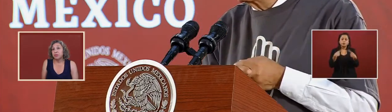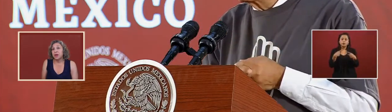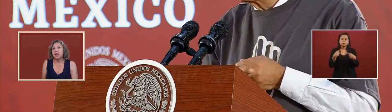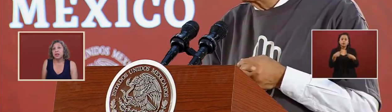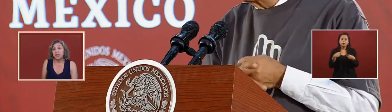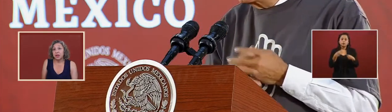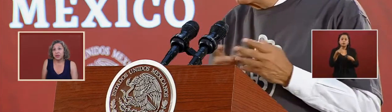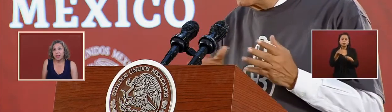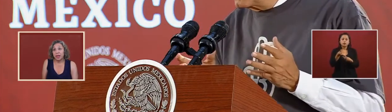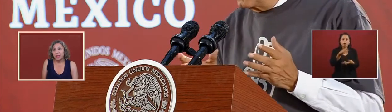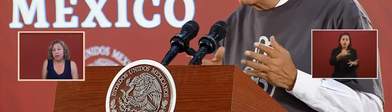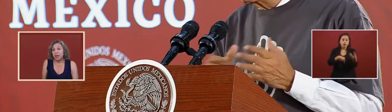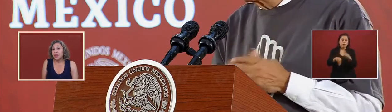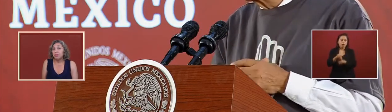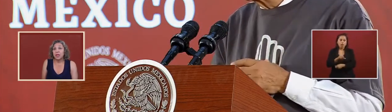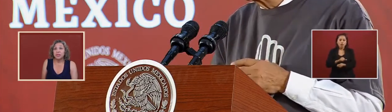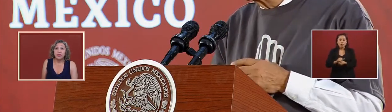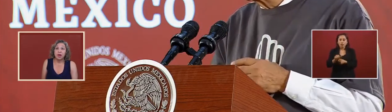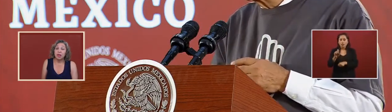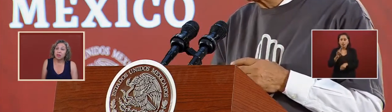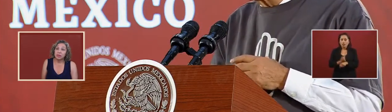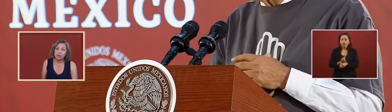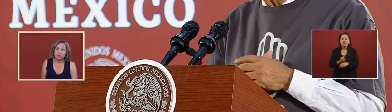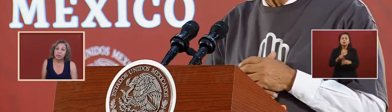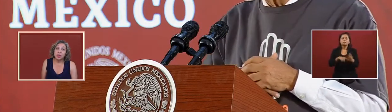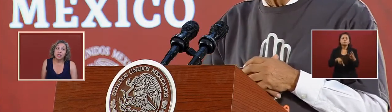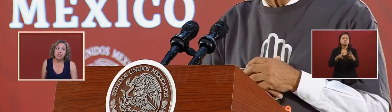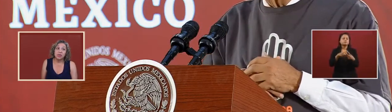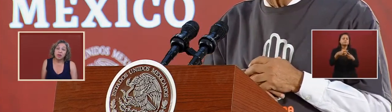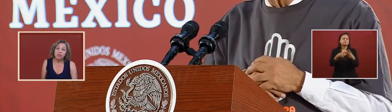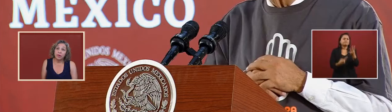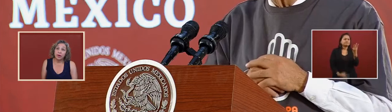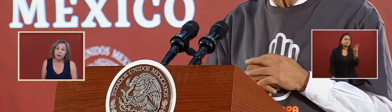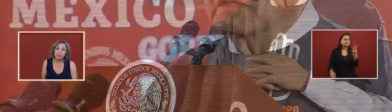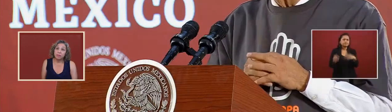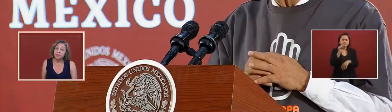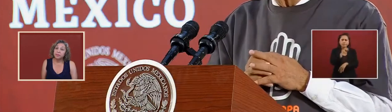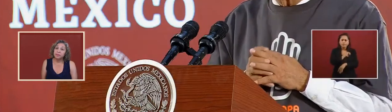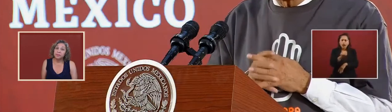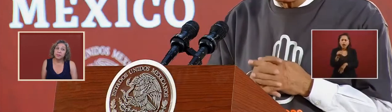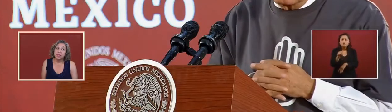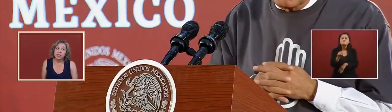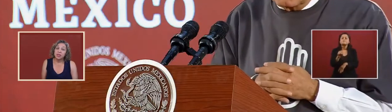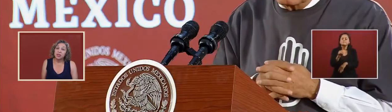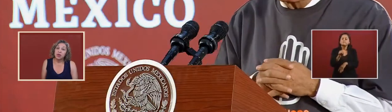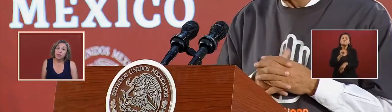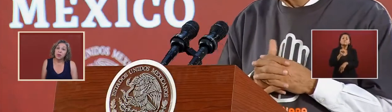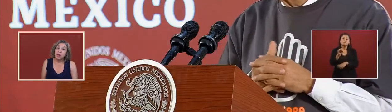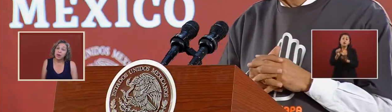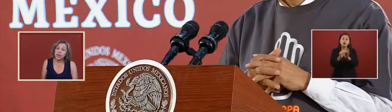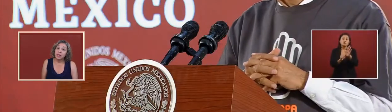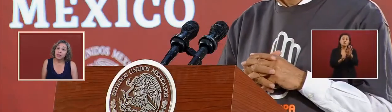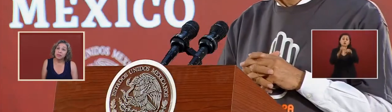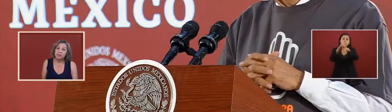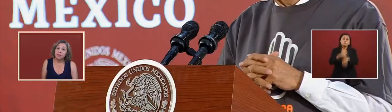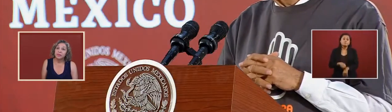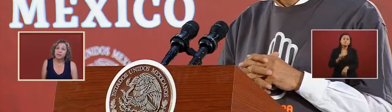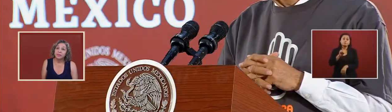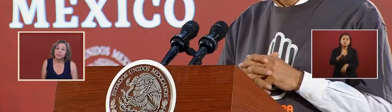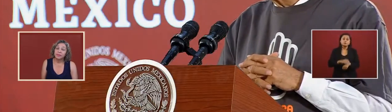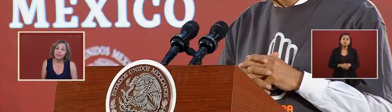applies for money laundry it applies for all so therefore don't be worried